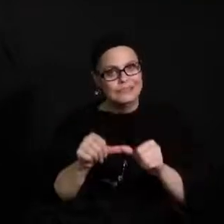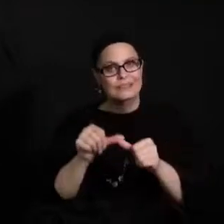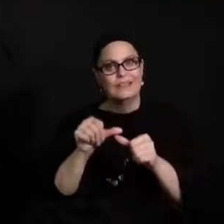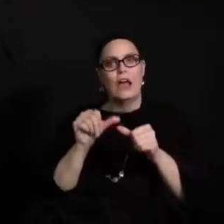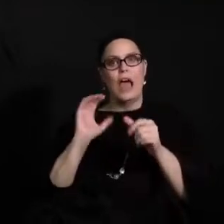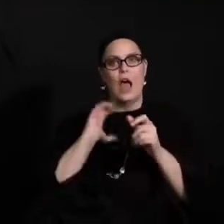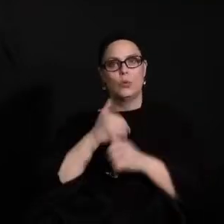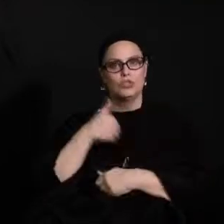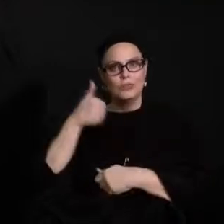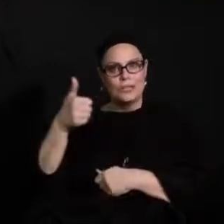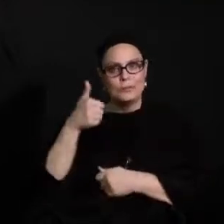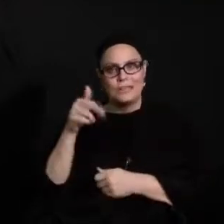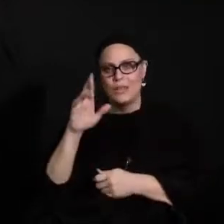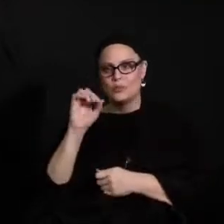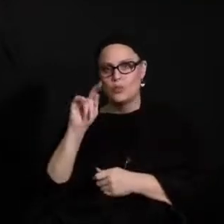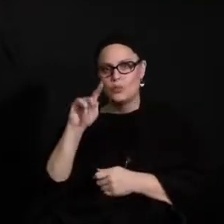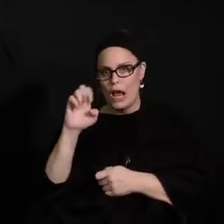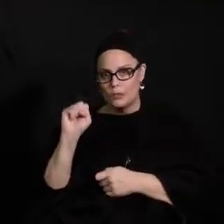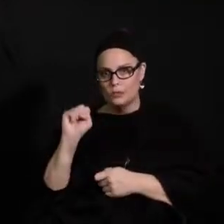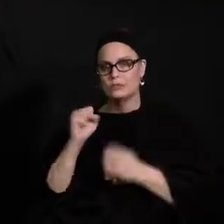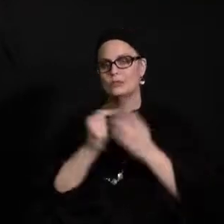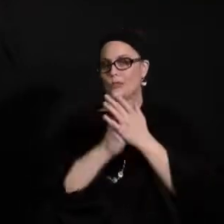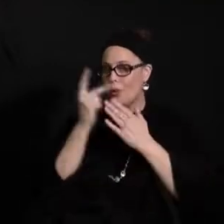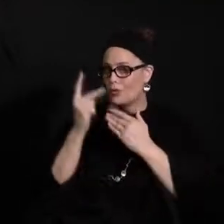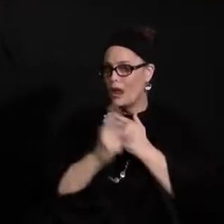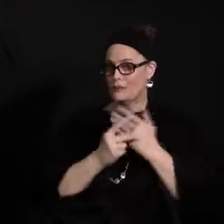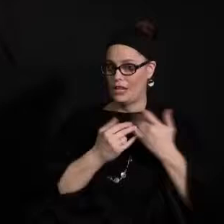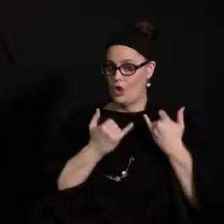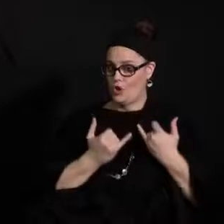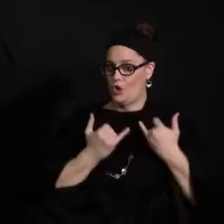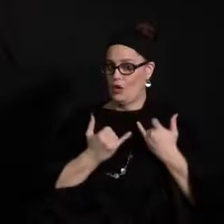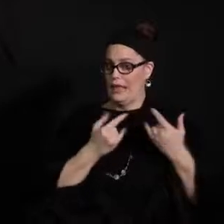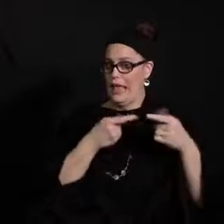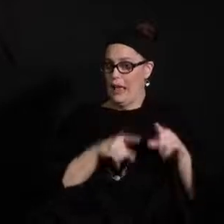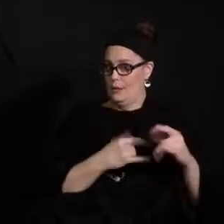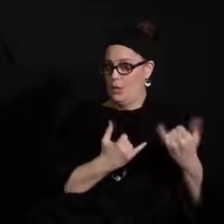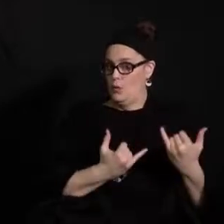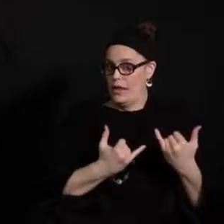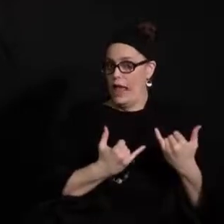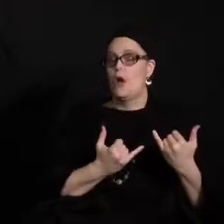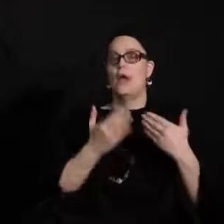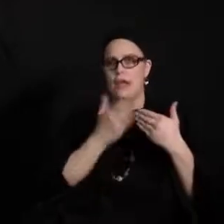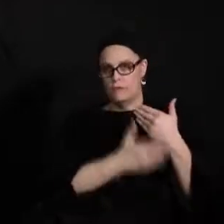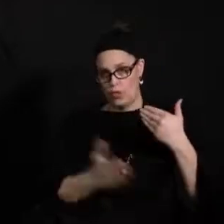that we currently have going on throughout the remainder of this school year.